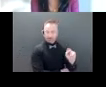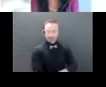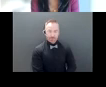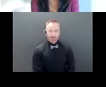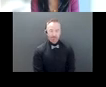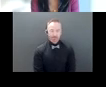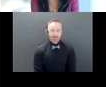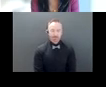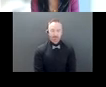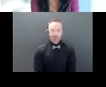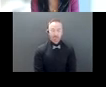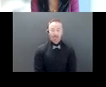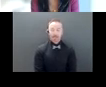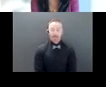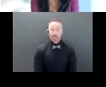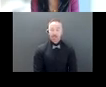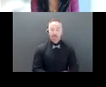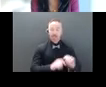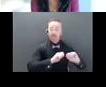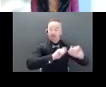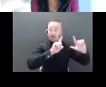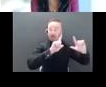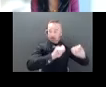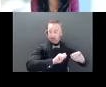So we'll just advance to our next slide.